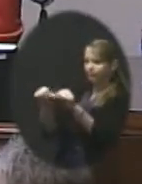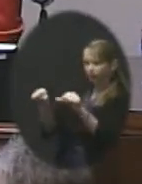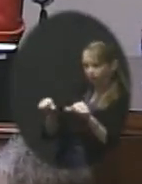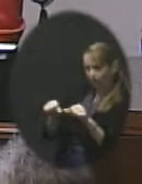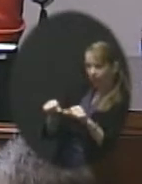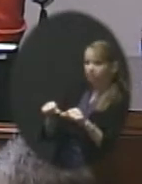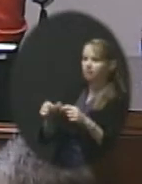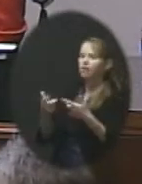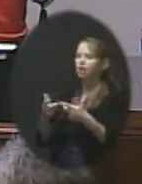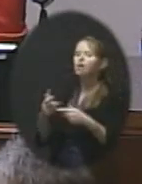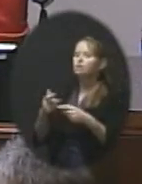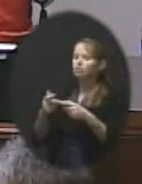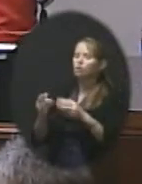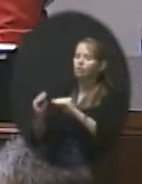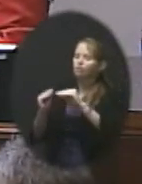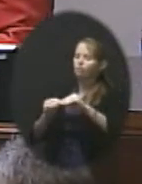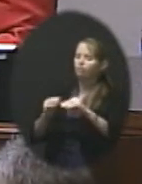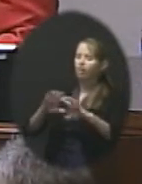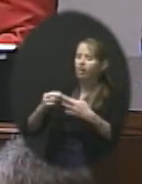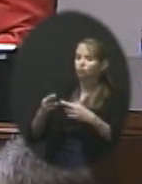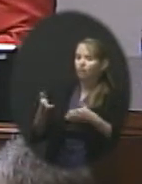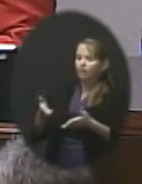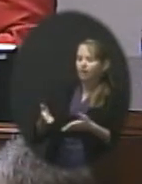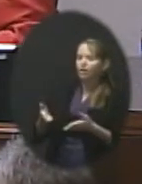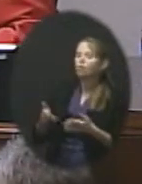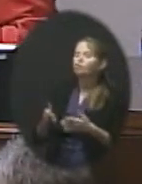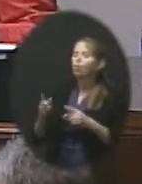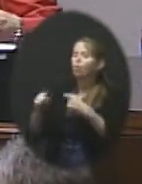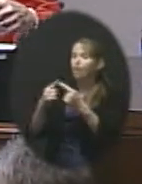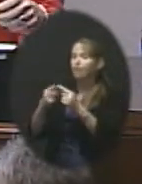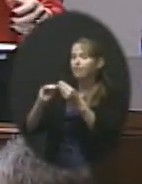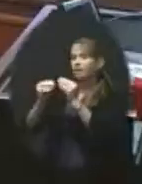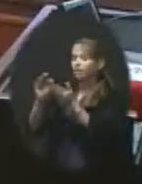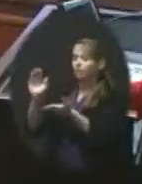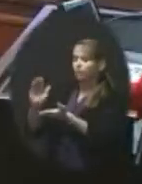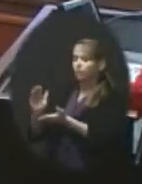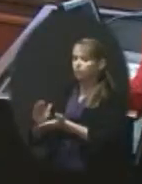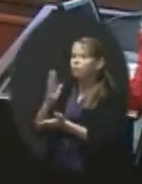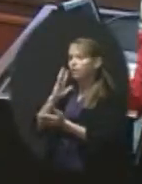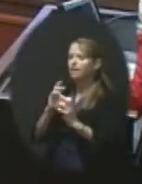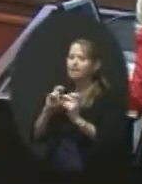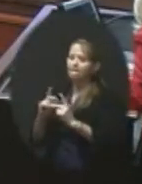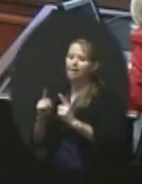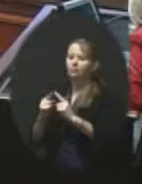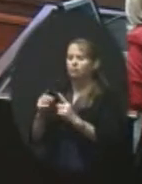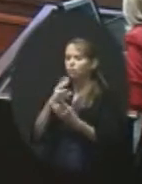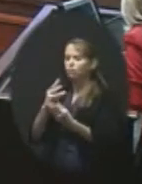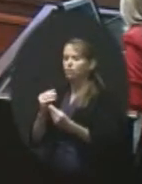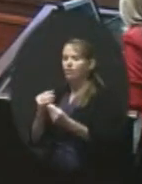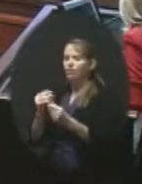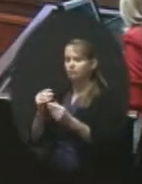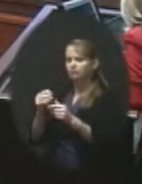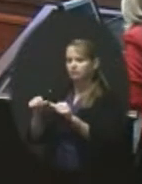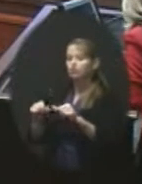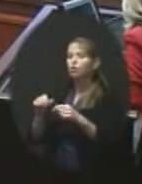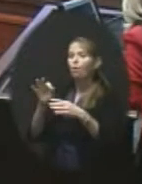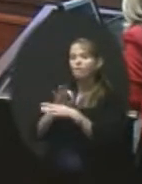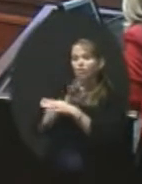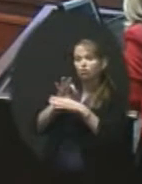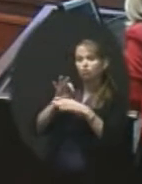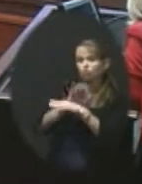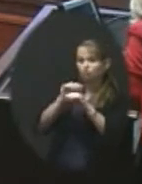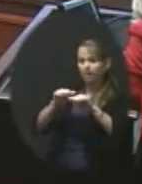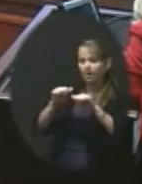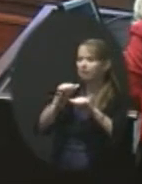back those activity areas. So the functional capacity of the building does not include the wet areas. Correct. Being fit out as